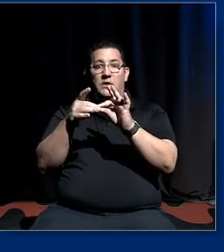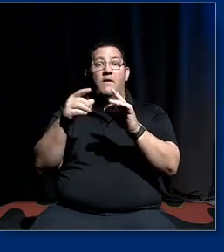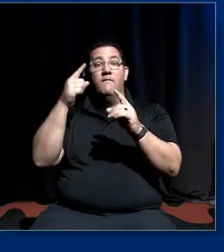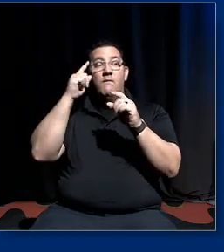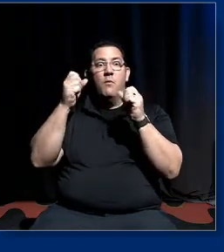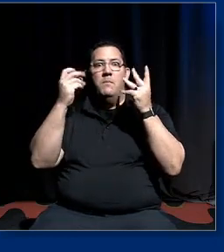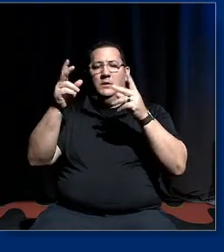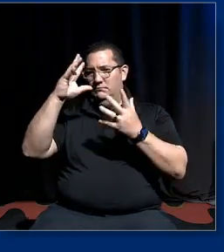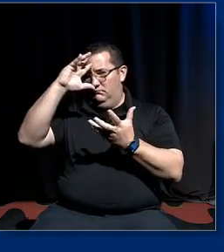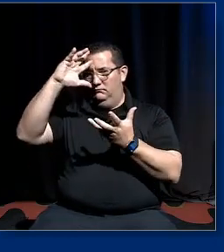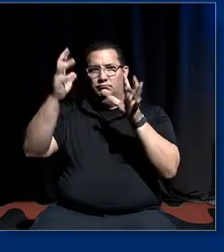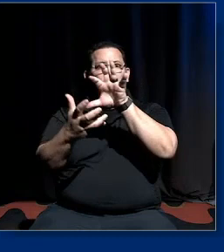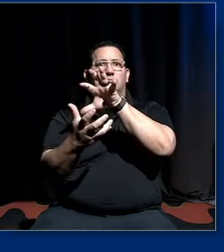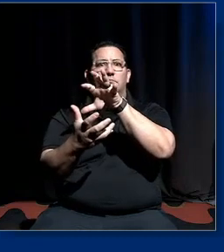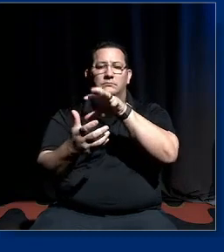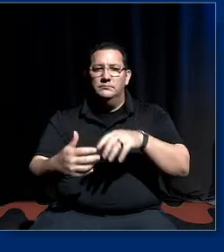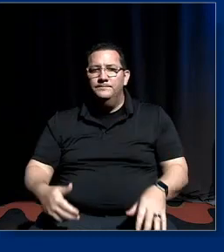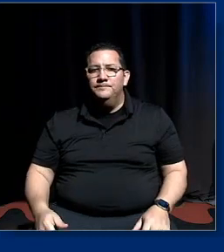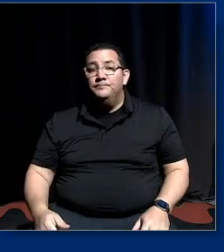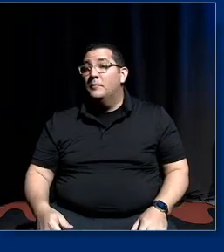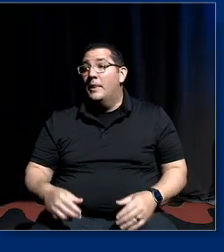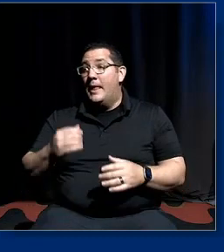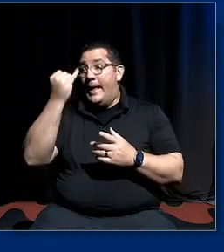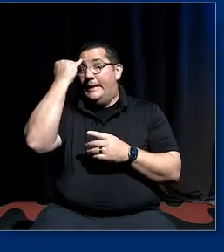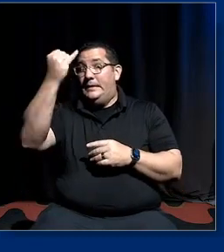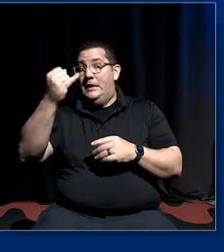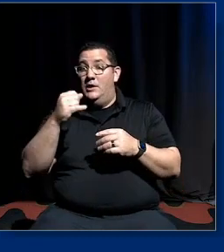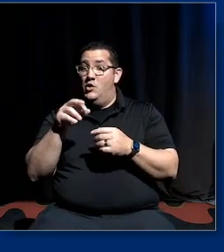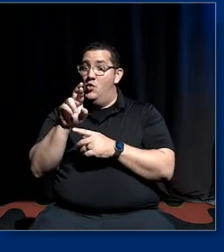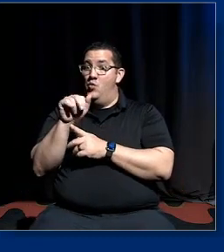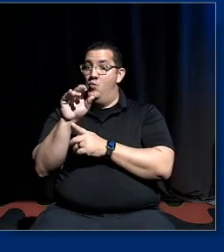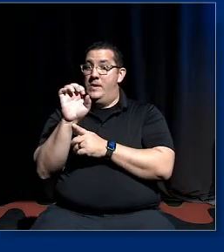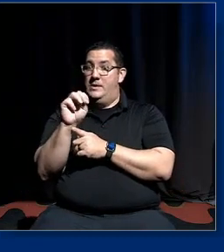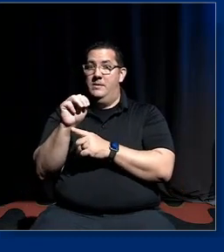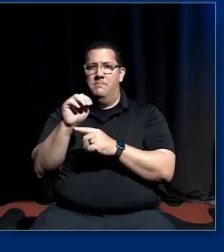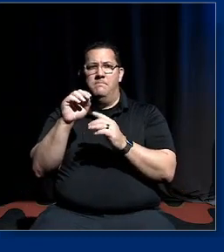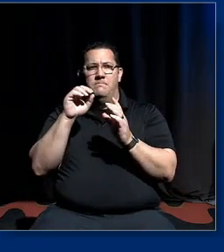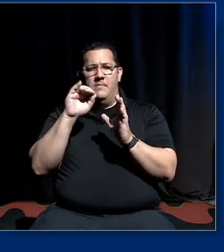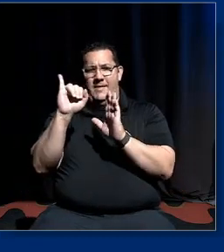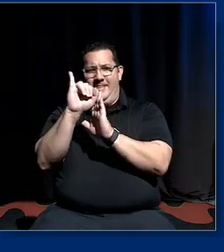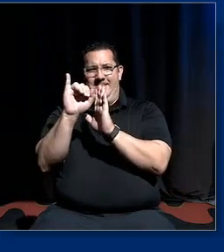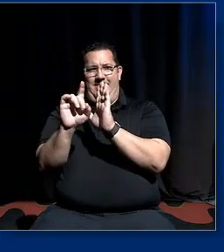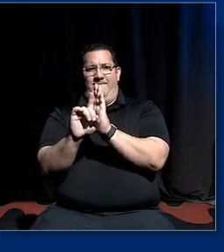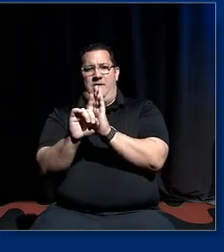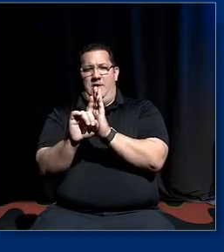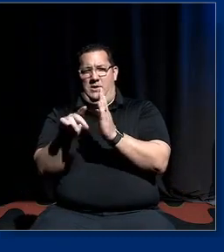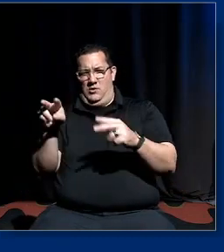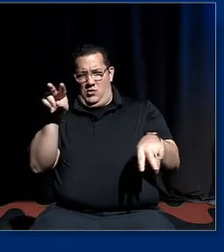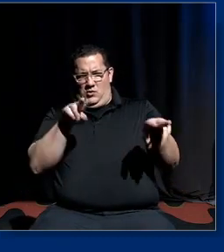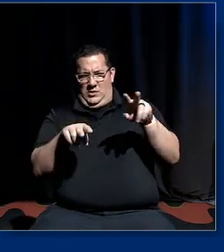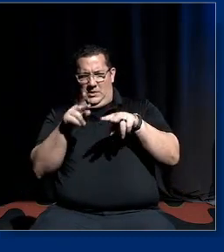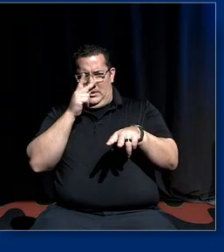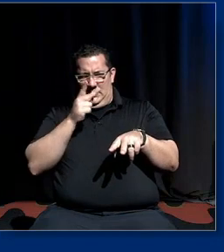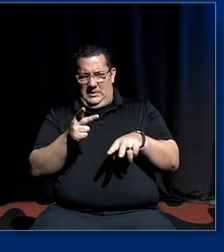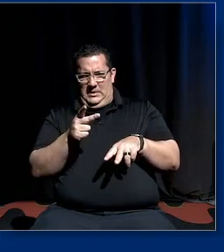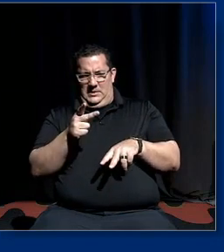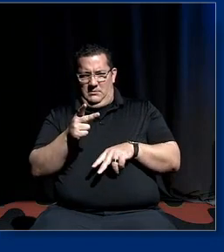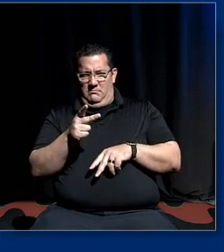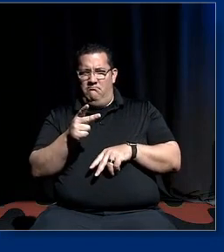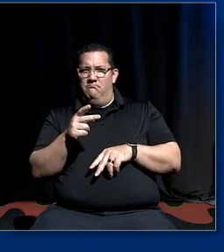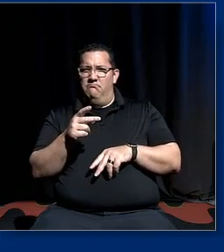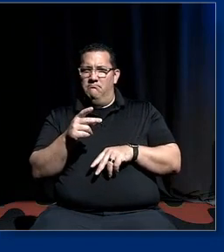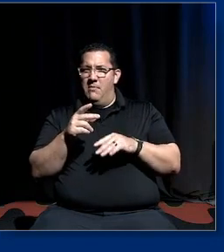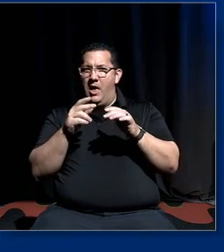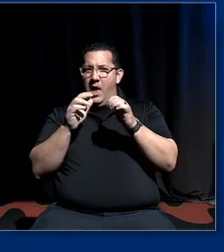that um racism is identified in the very mechanisms that we're told are going to uh